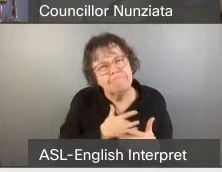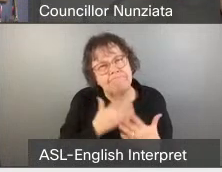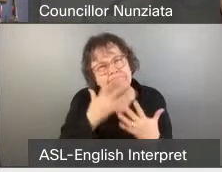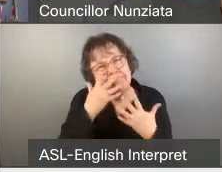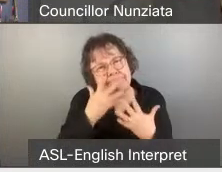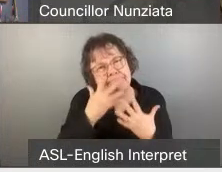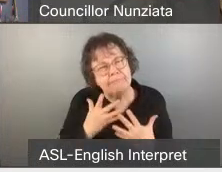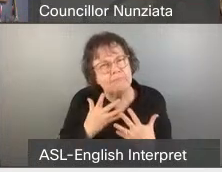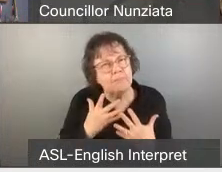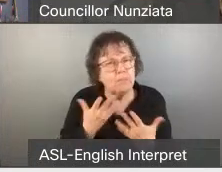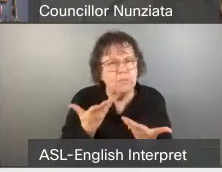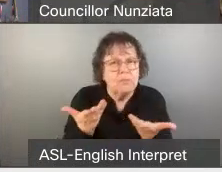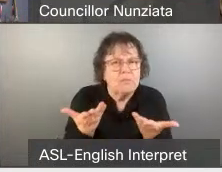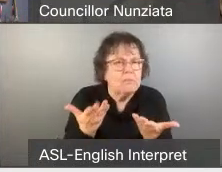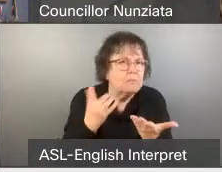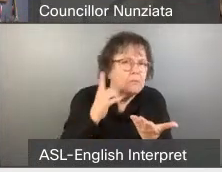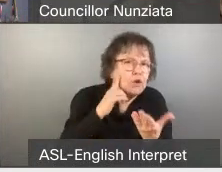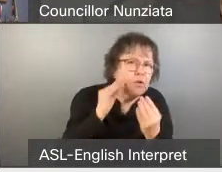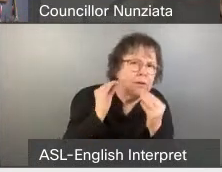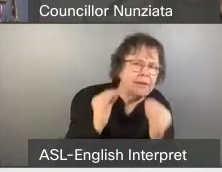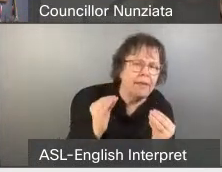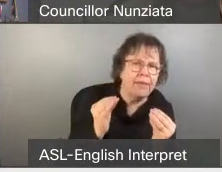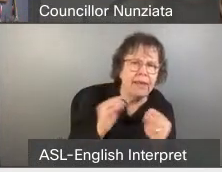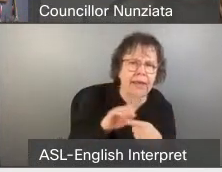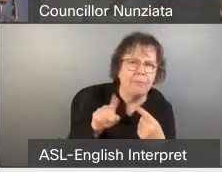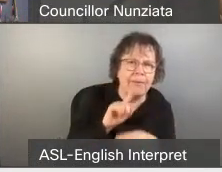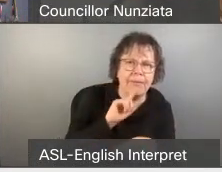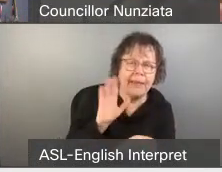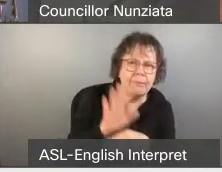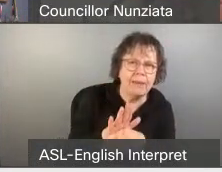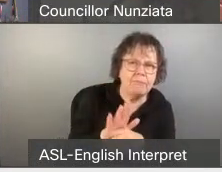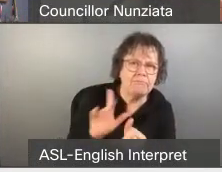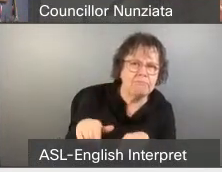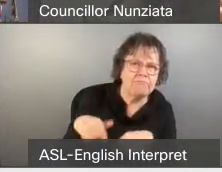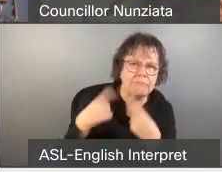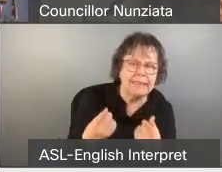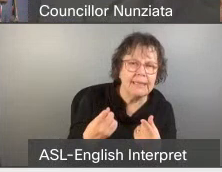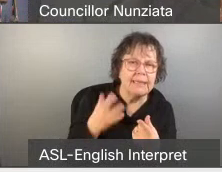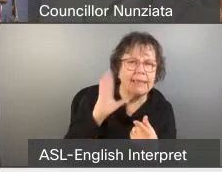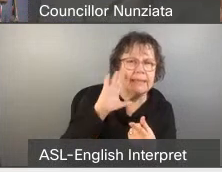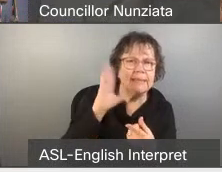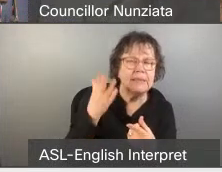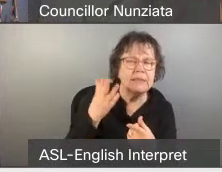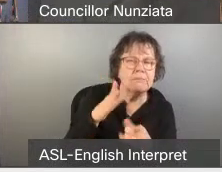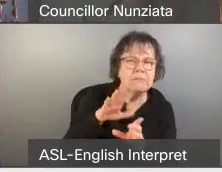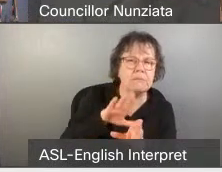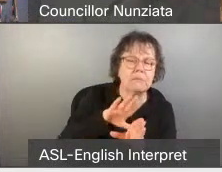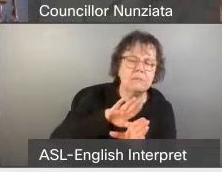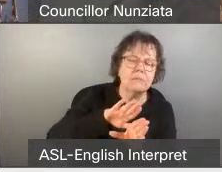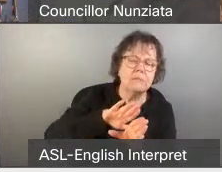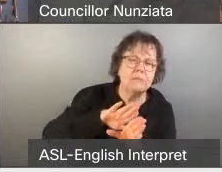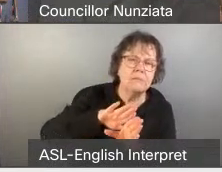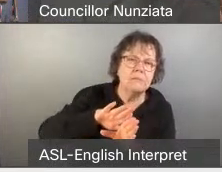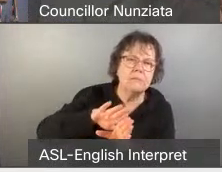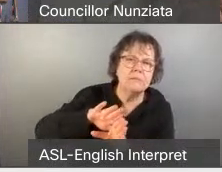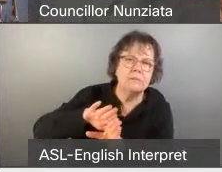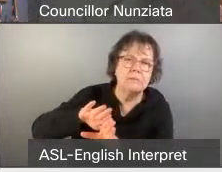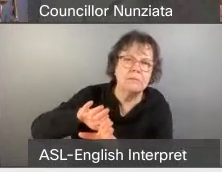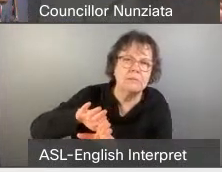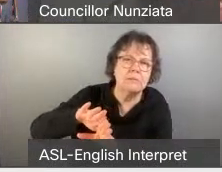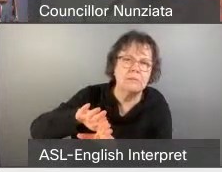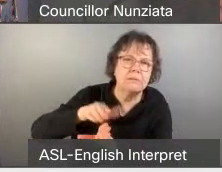commitment. Not only has this commitment been pushed to the back burner. But we've also learned